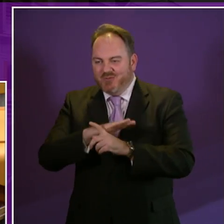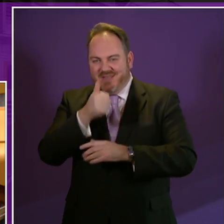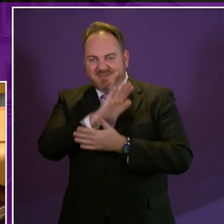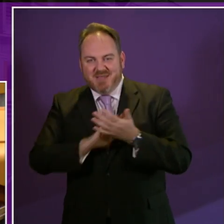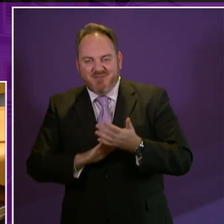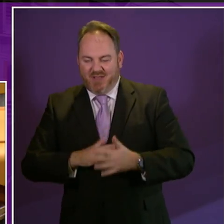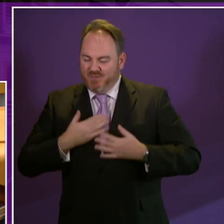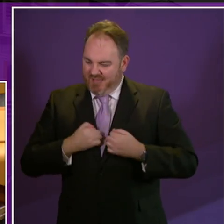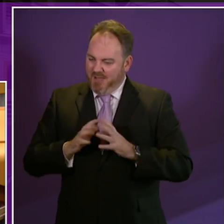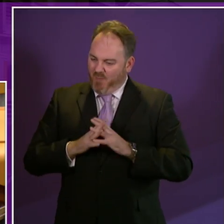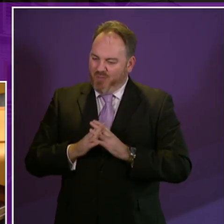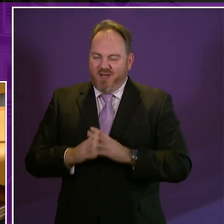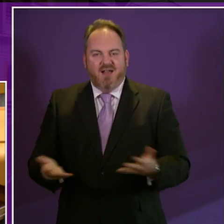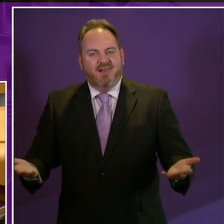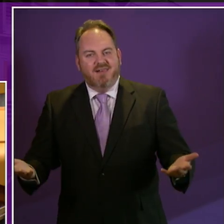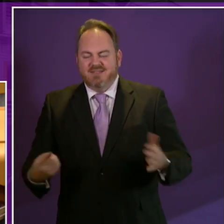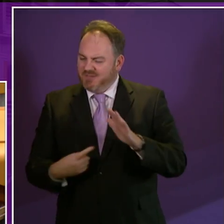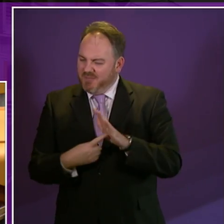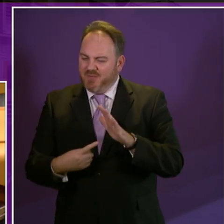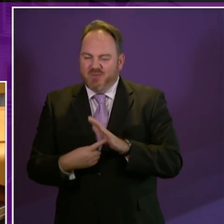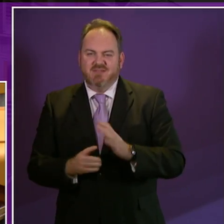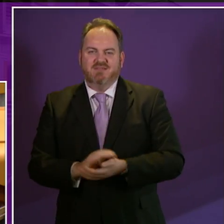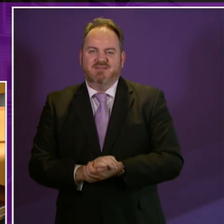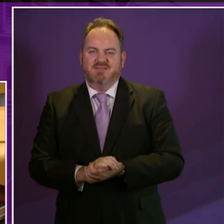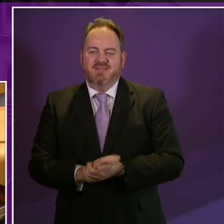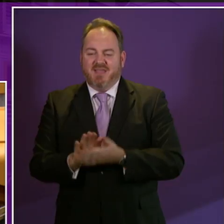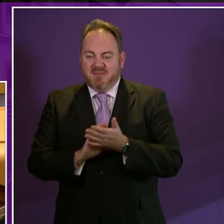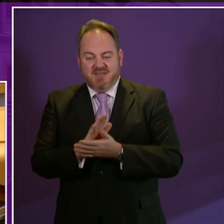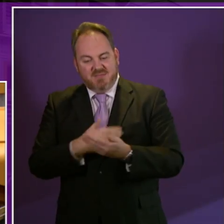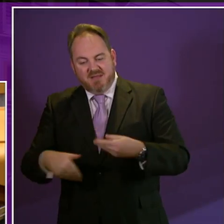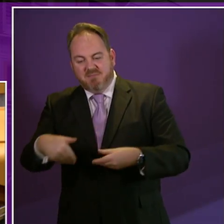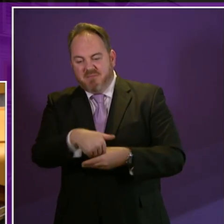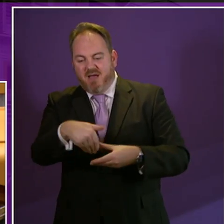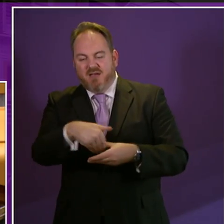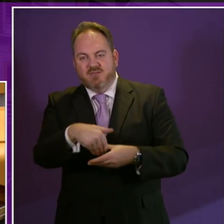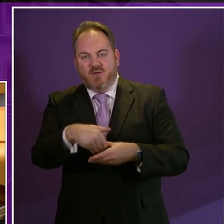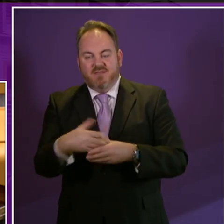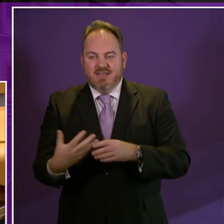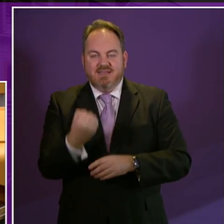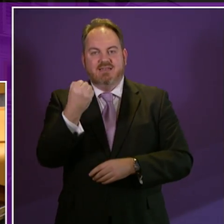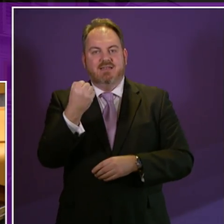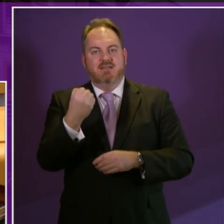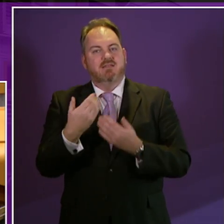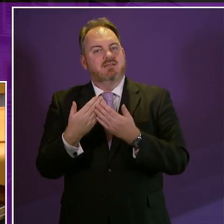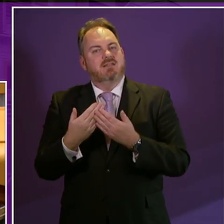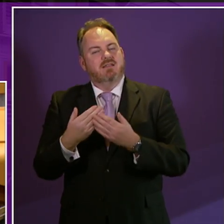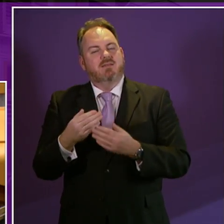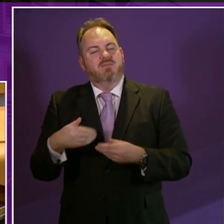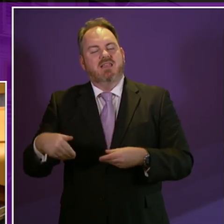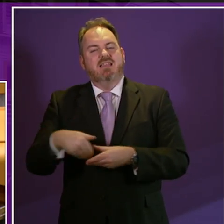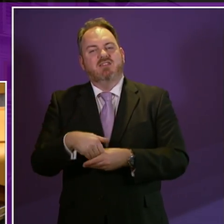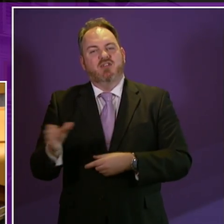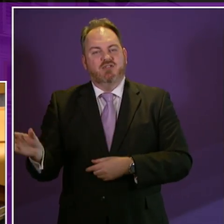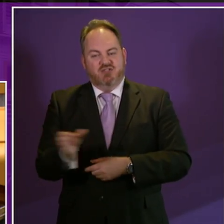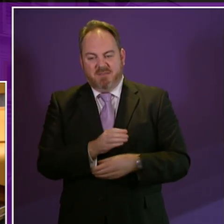of purpose. Further evidence suggests that participating in internship schemes improves the future